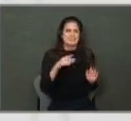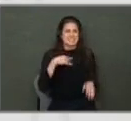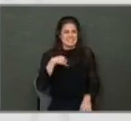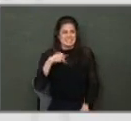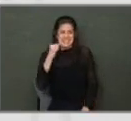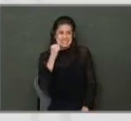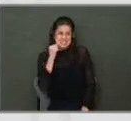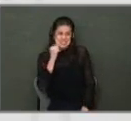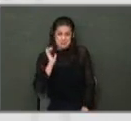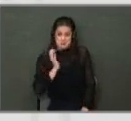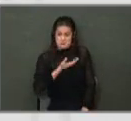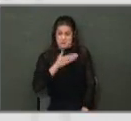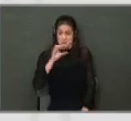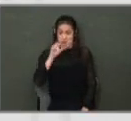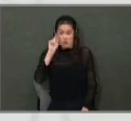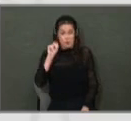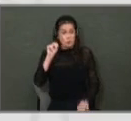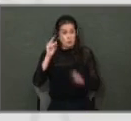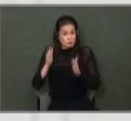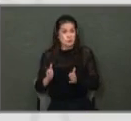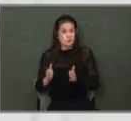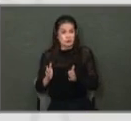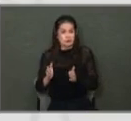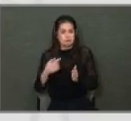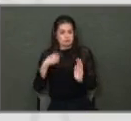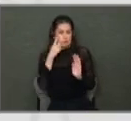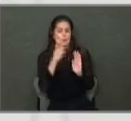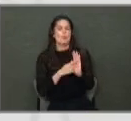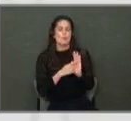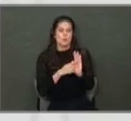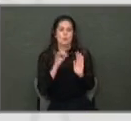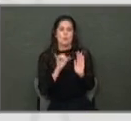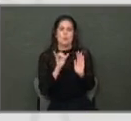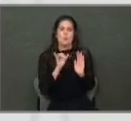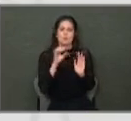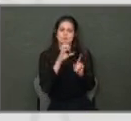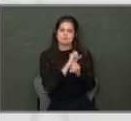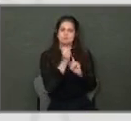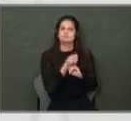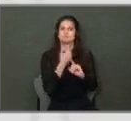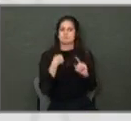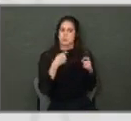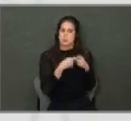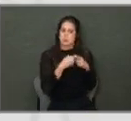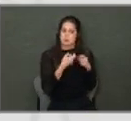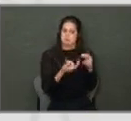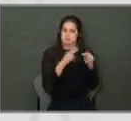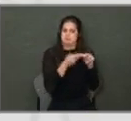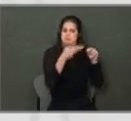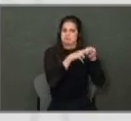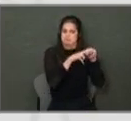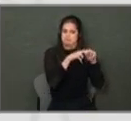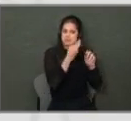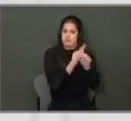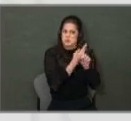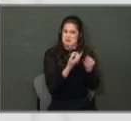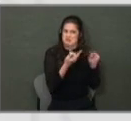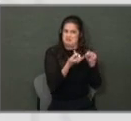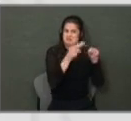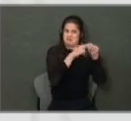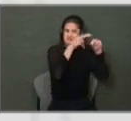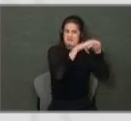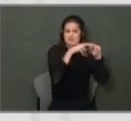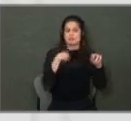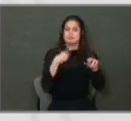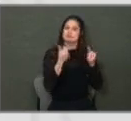city, as the owner, recognizing the situation that we've all been in and doing our part as the owner.